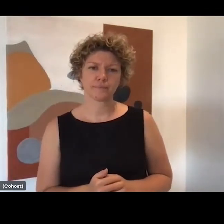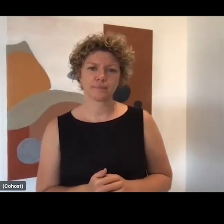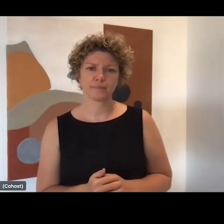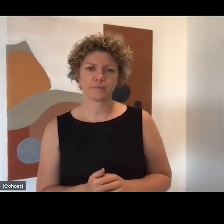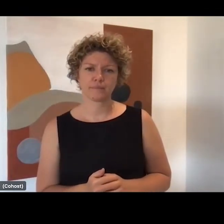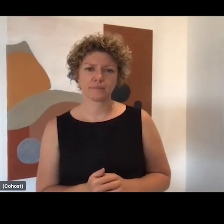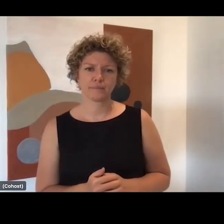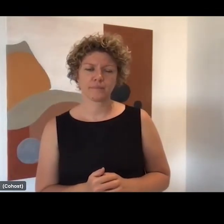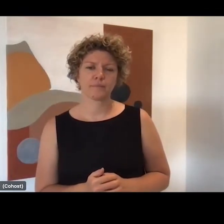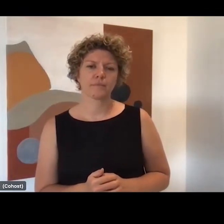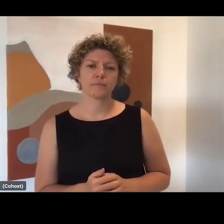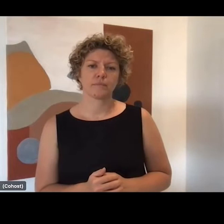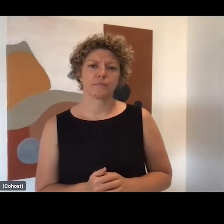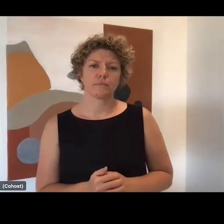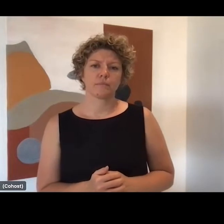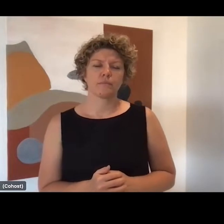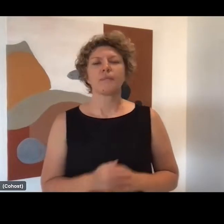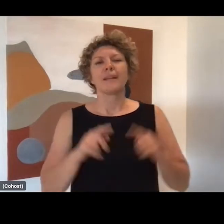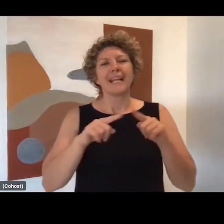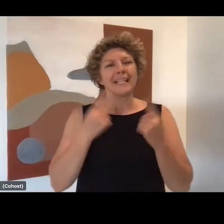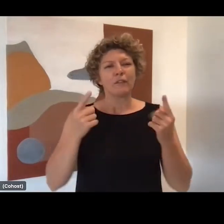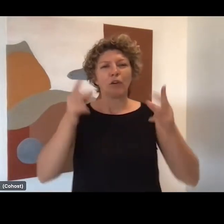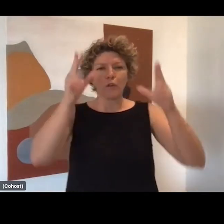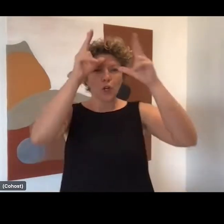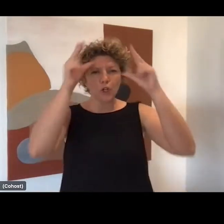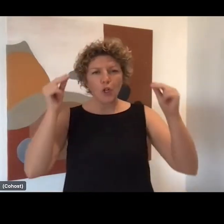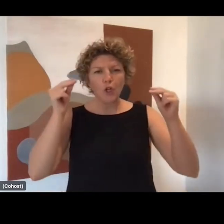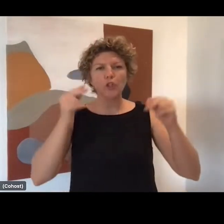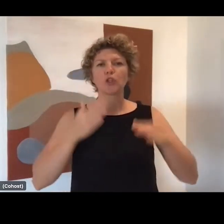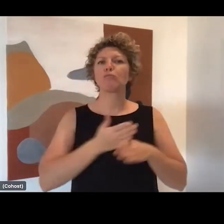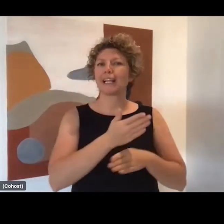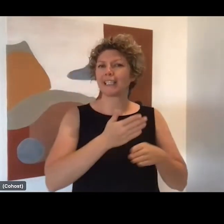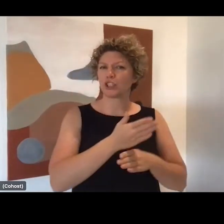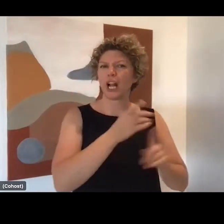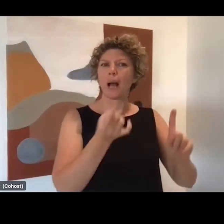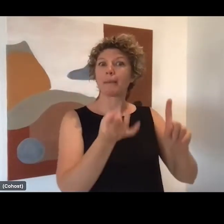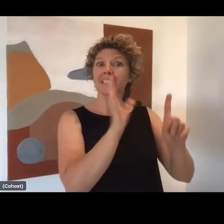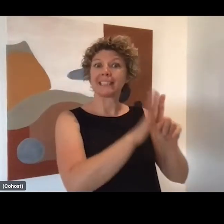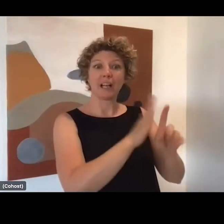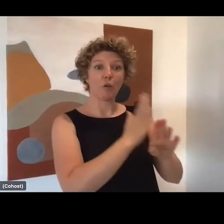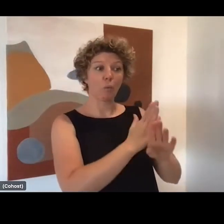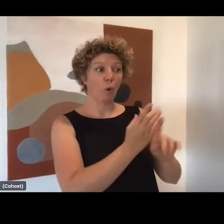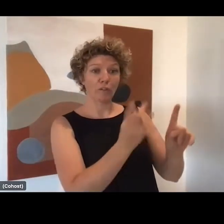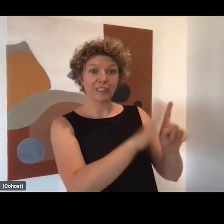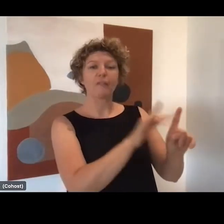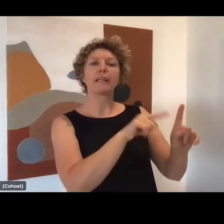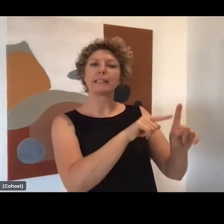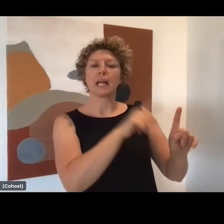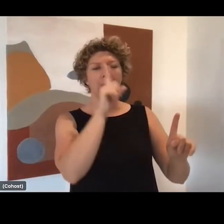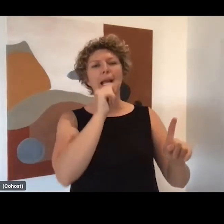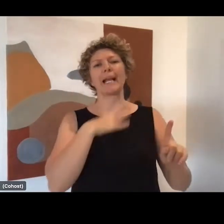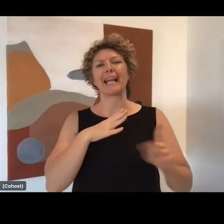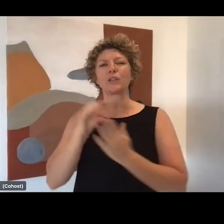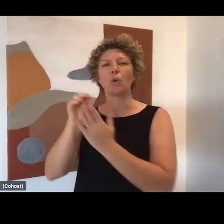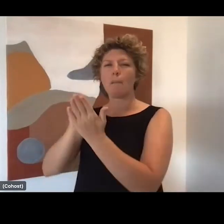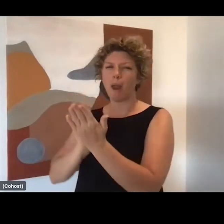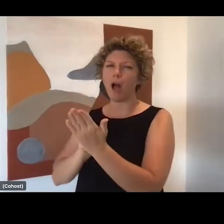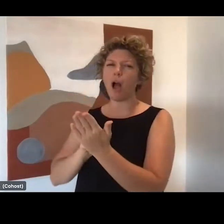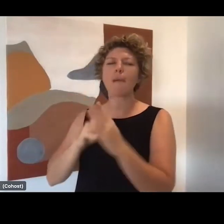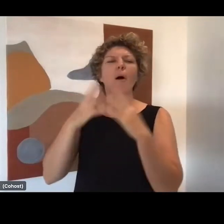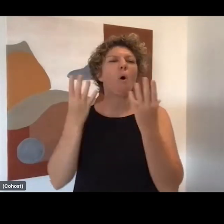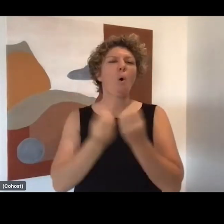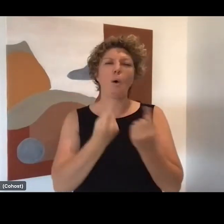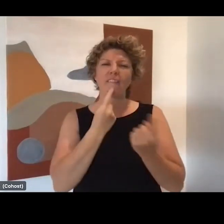the exception of nurse practitioners who apply on their own behalf. But further detail is available on the